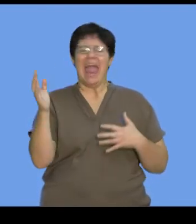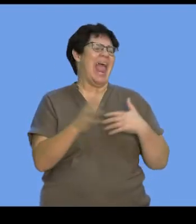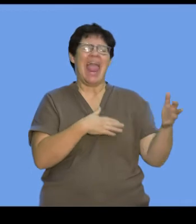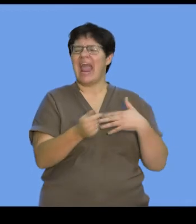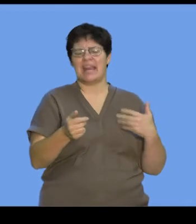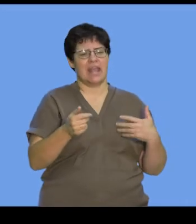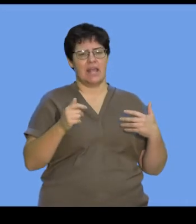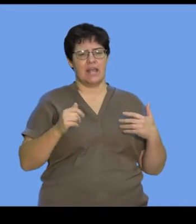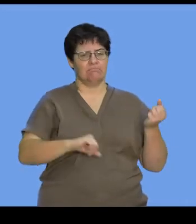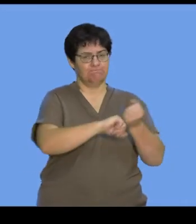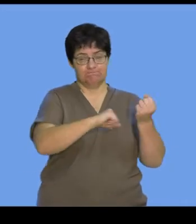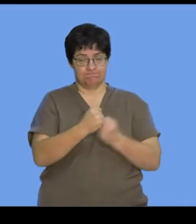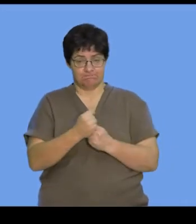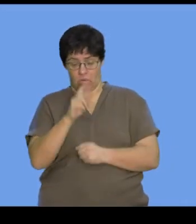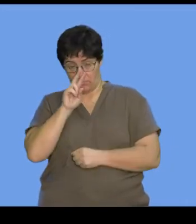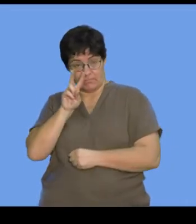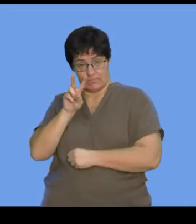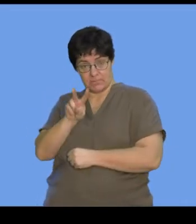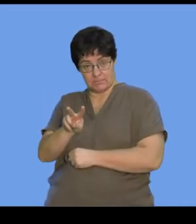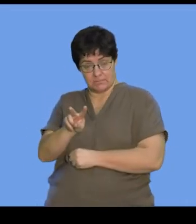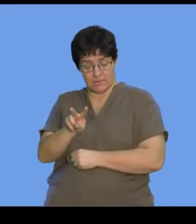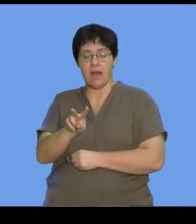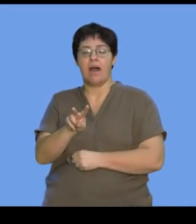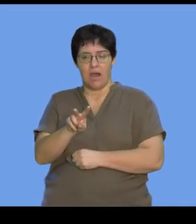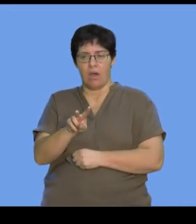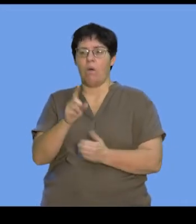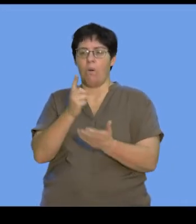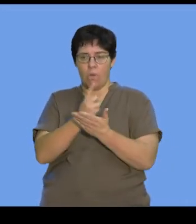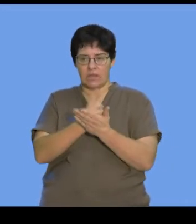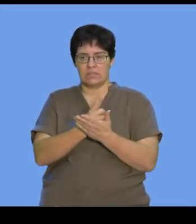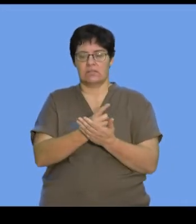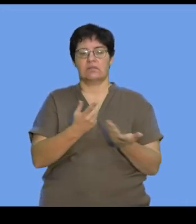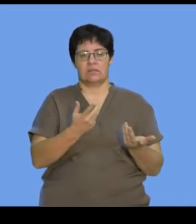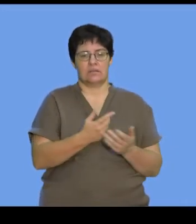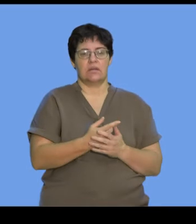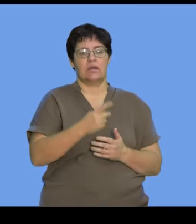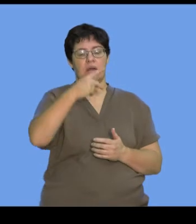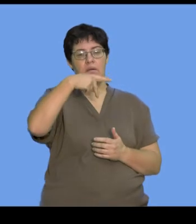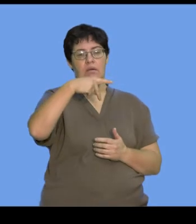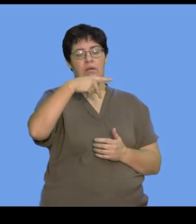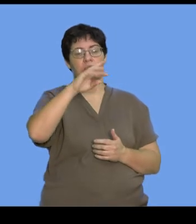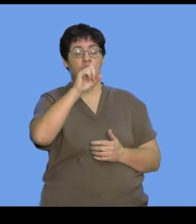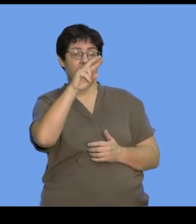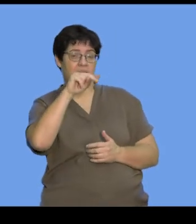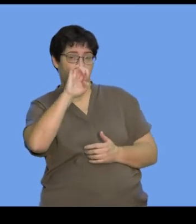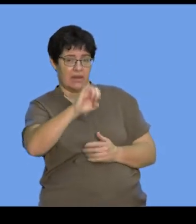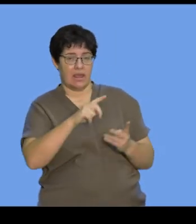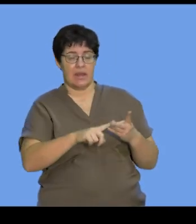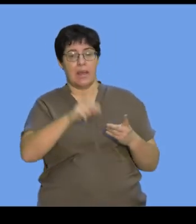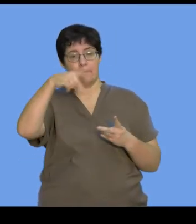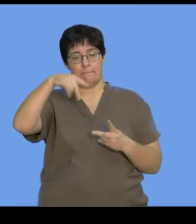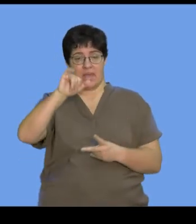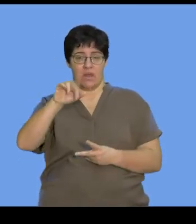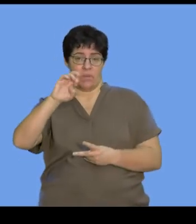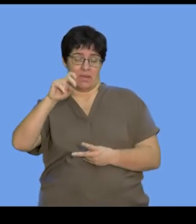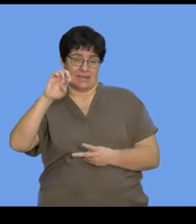base pair which we see here, there's always a purine and a permidine base pair connected together. And you will